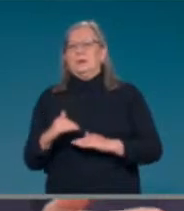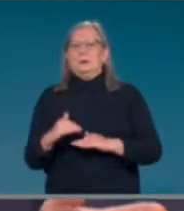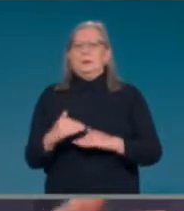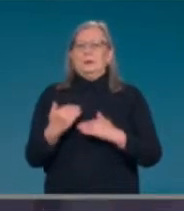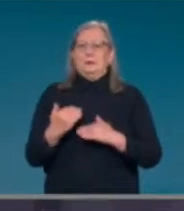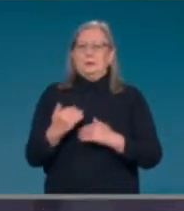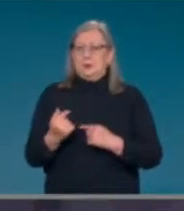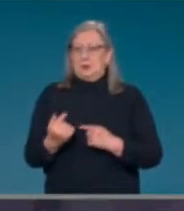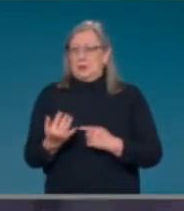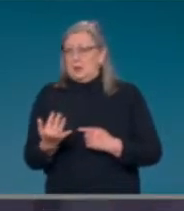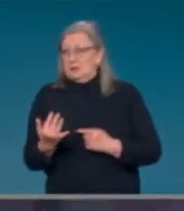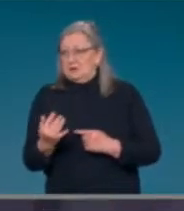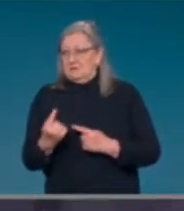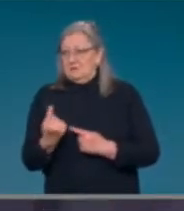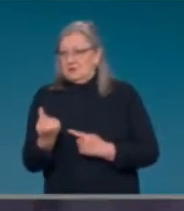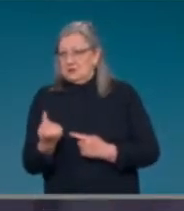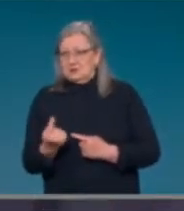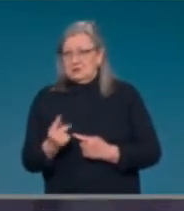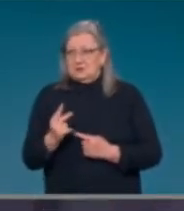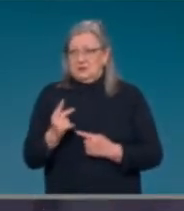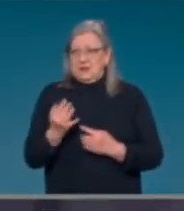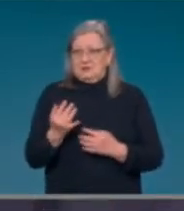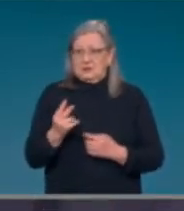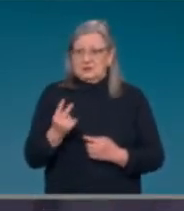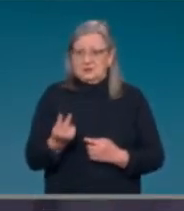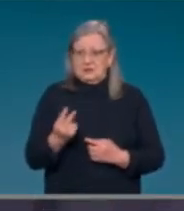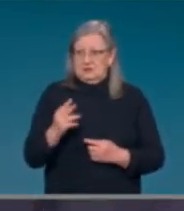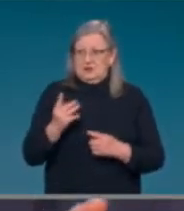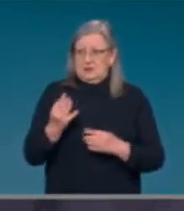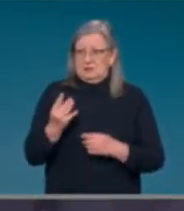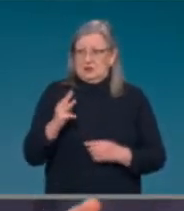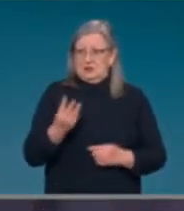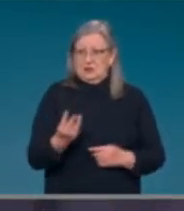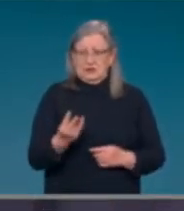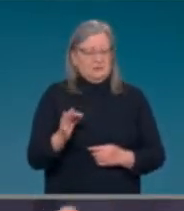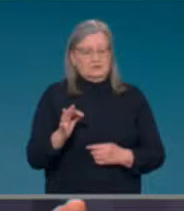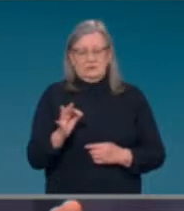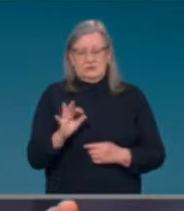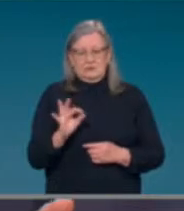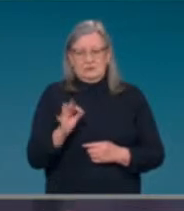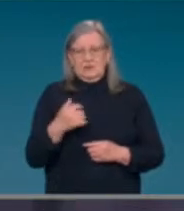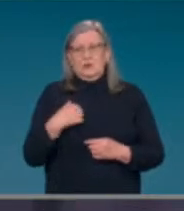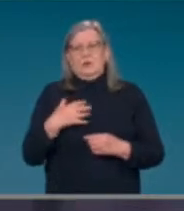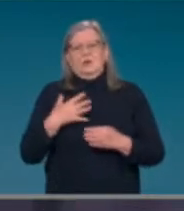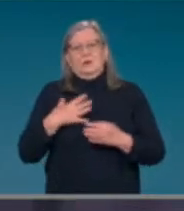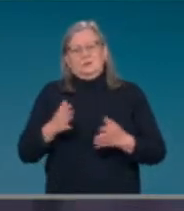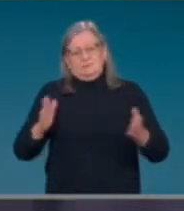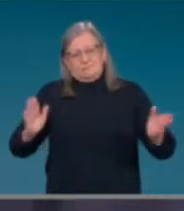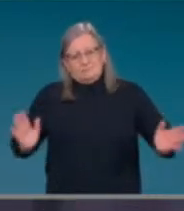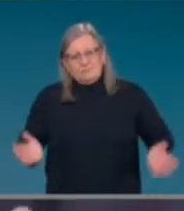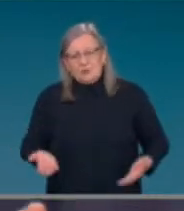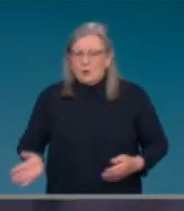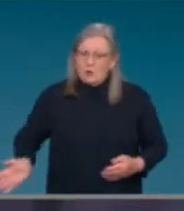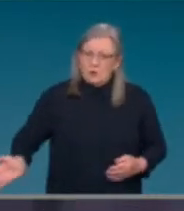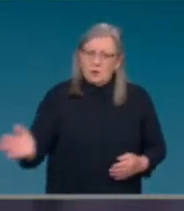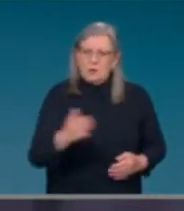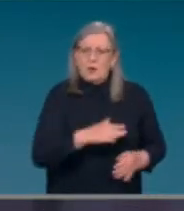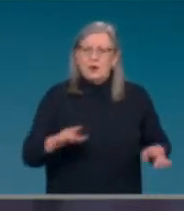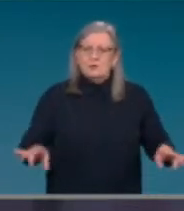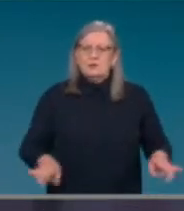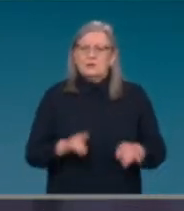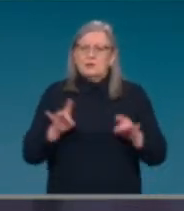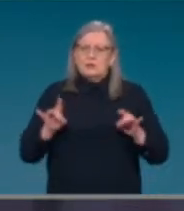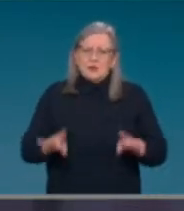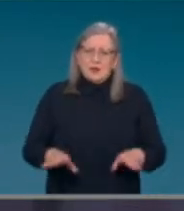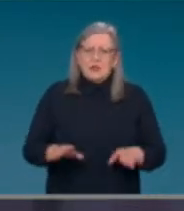or booster shots. And we want to encourage every Australian that is eligible to continue to